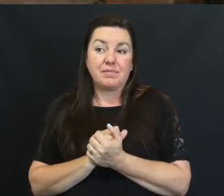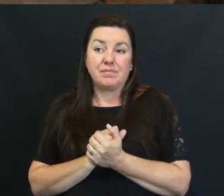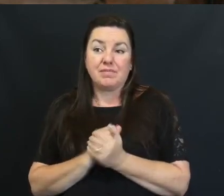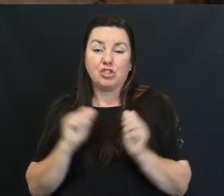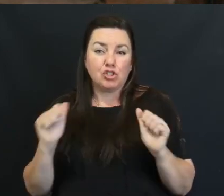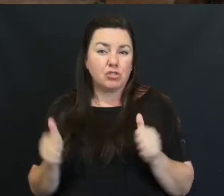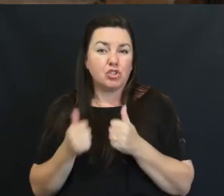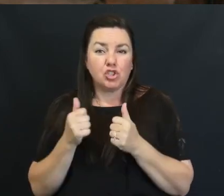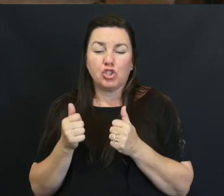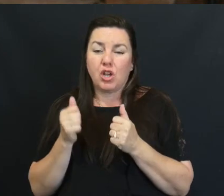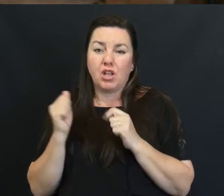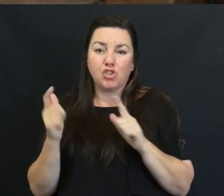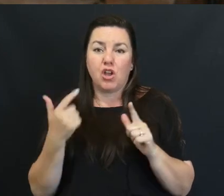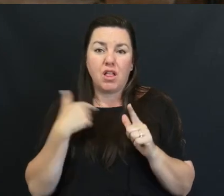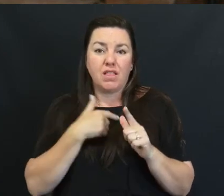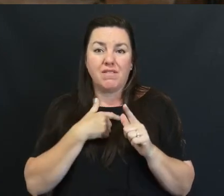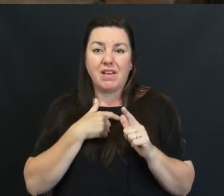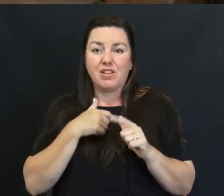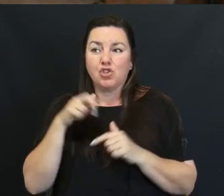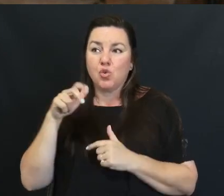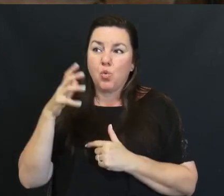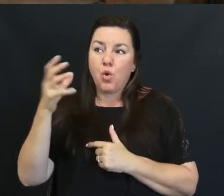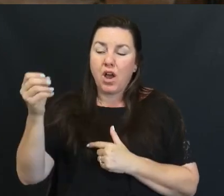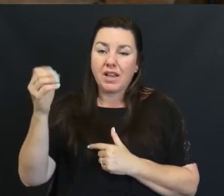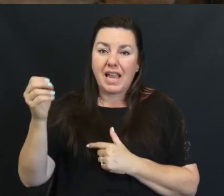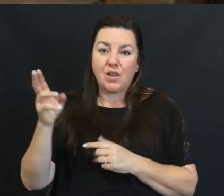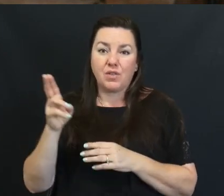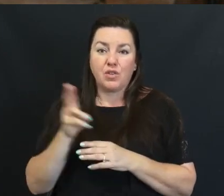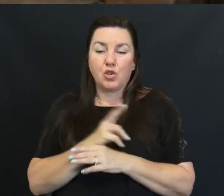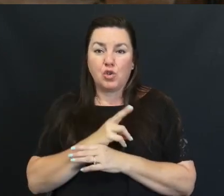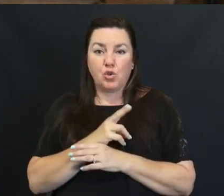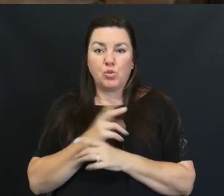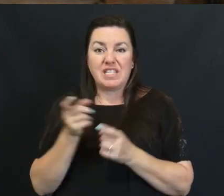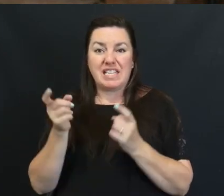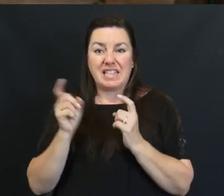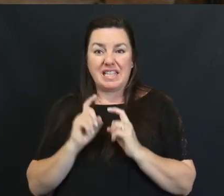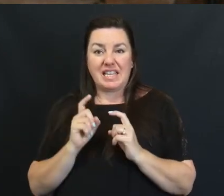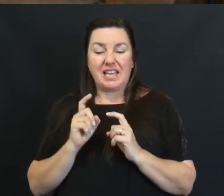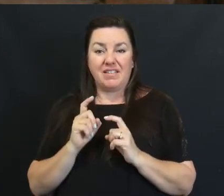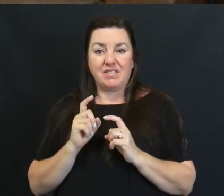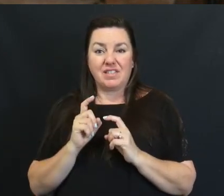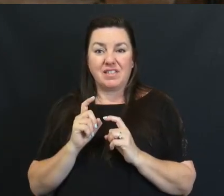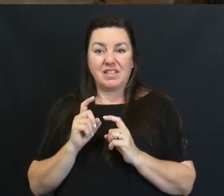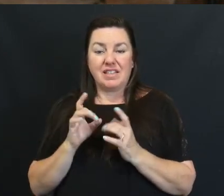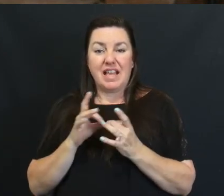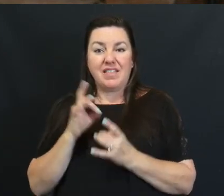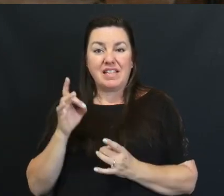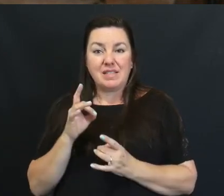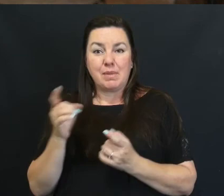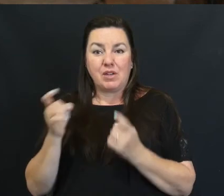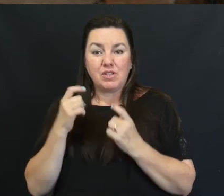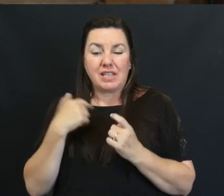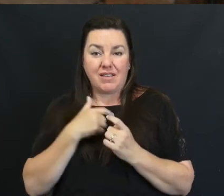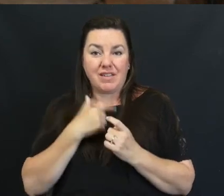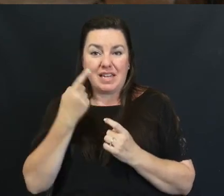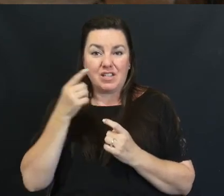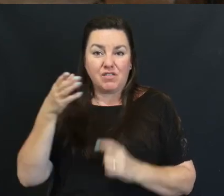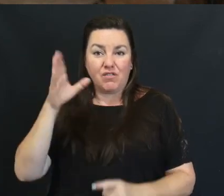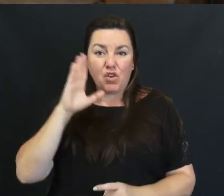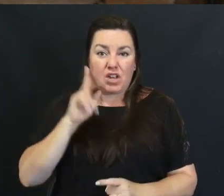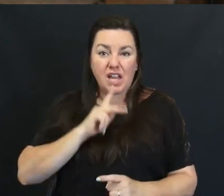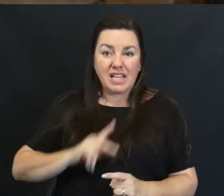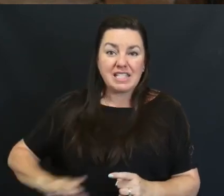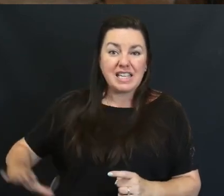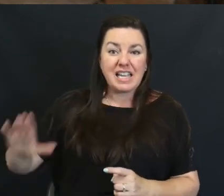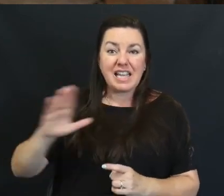Challenge All Of Us To Walk Out These Doors Using The Gifts That The Spirit Has Given Us For God's Kingdom And